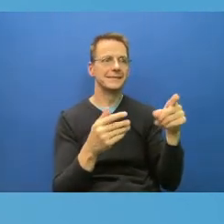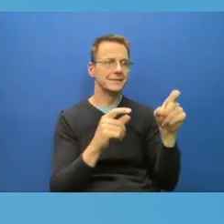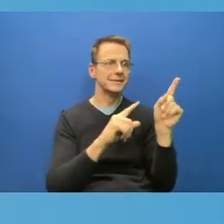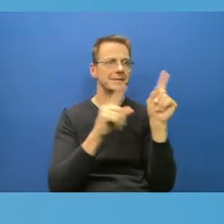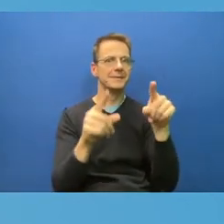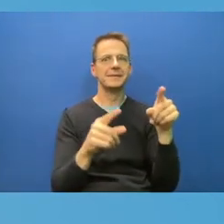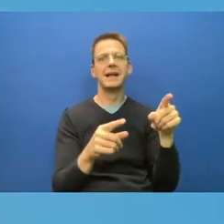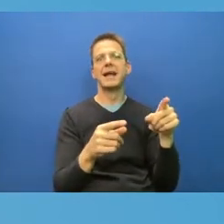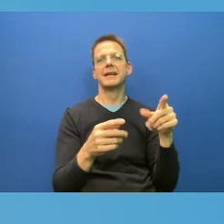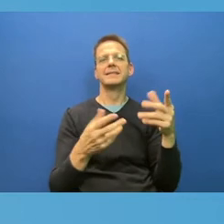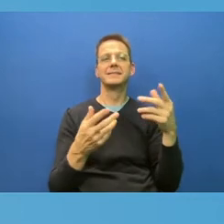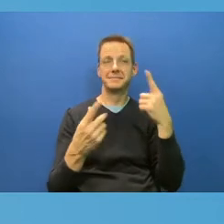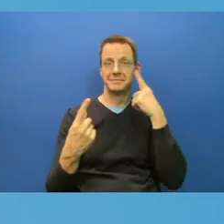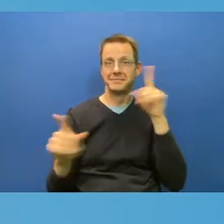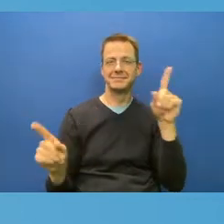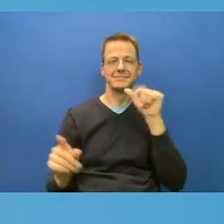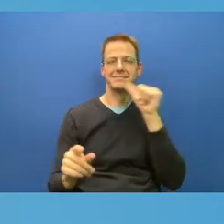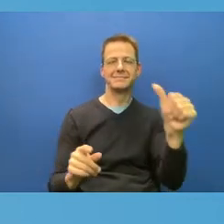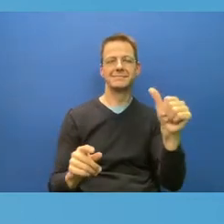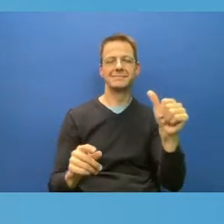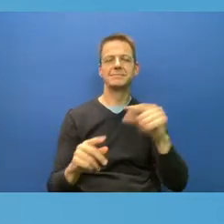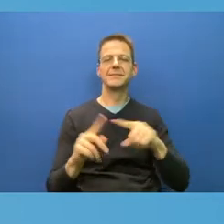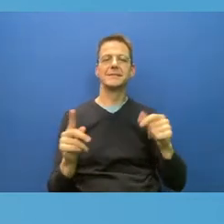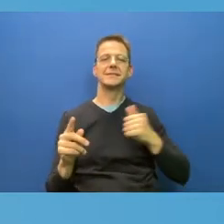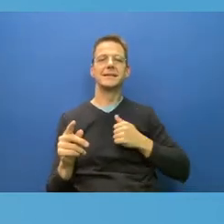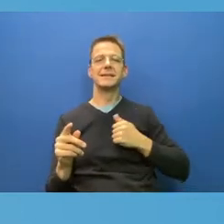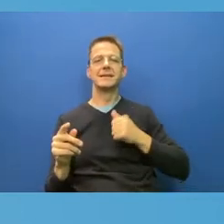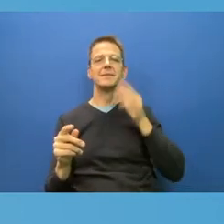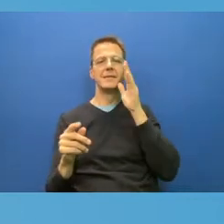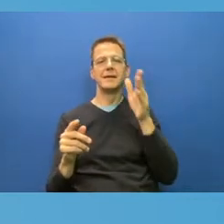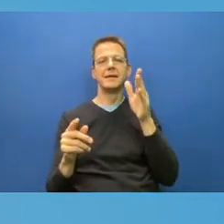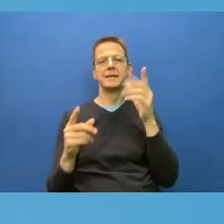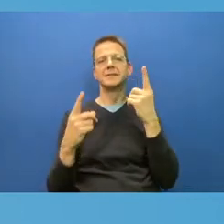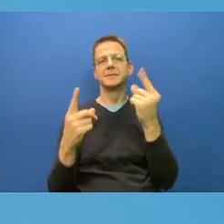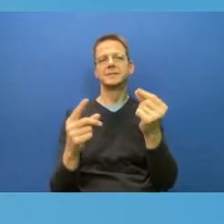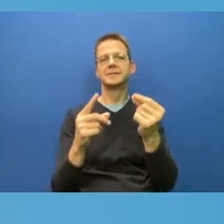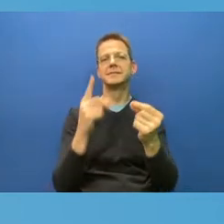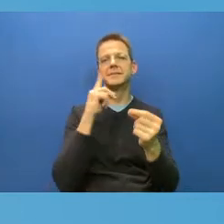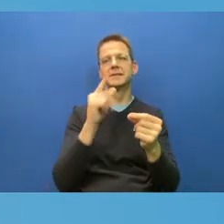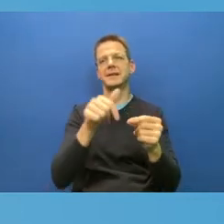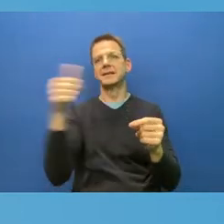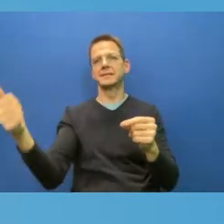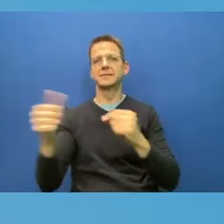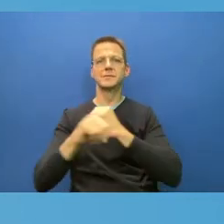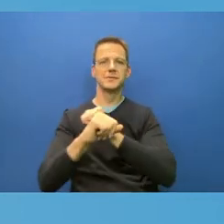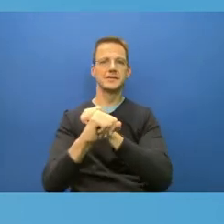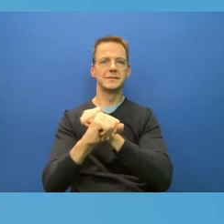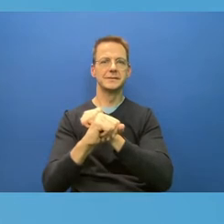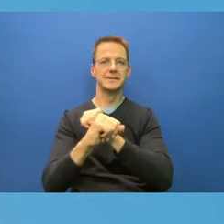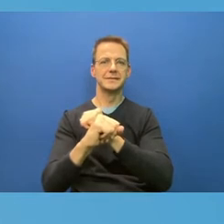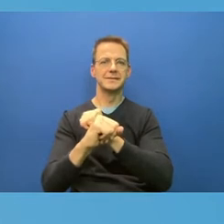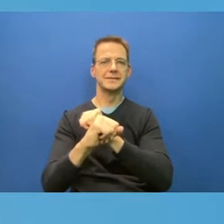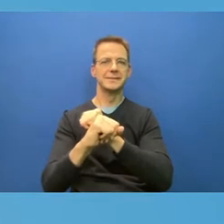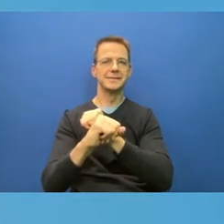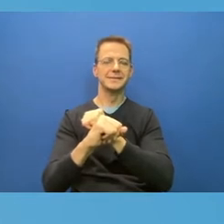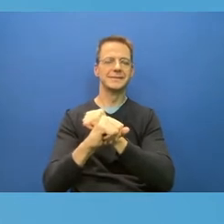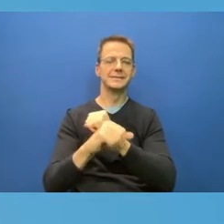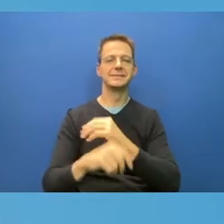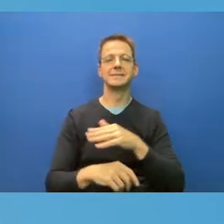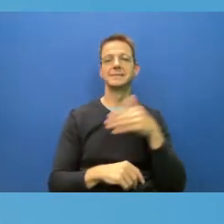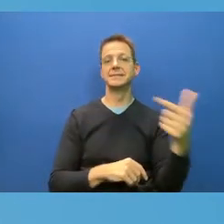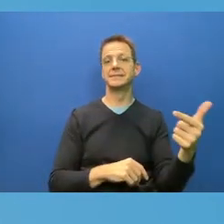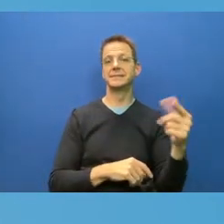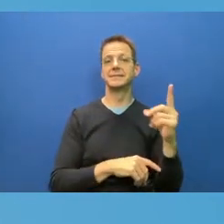Yeah, I don't want to repeat what Kashif and Gosia said. I